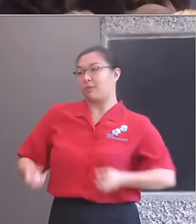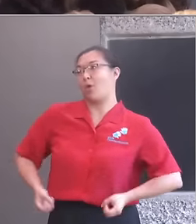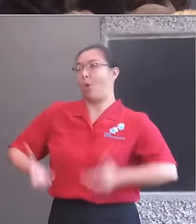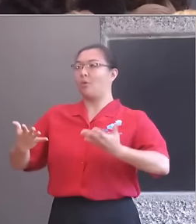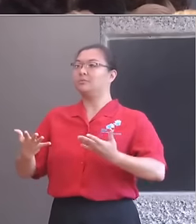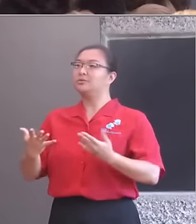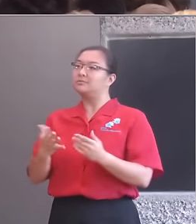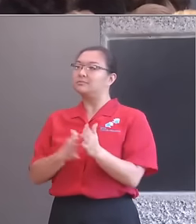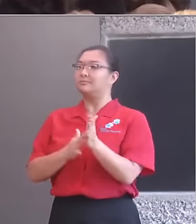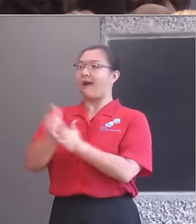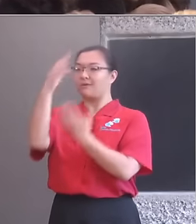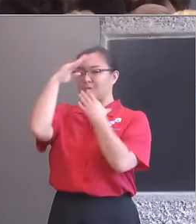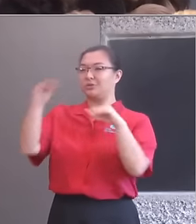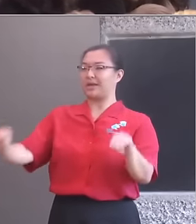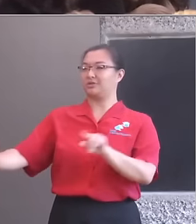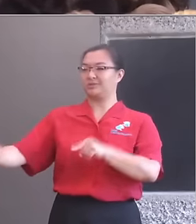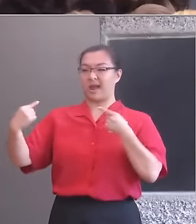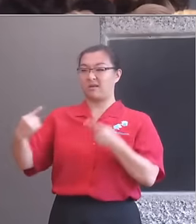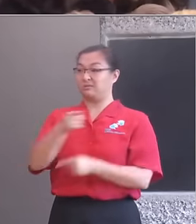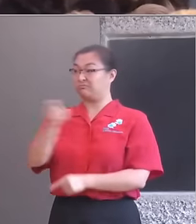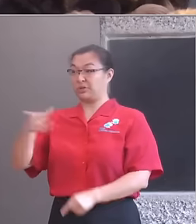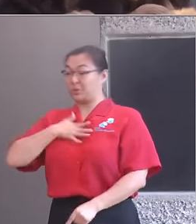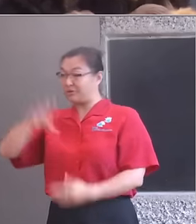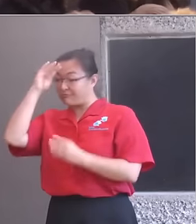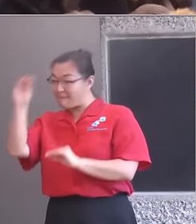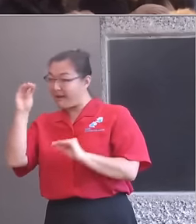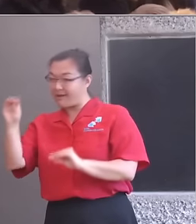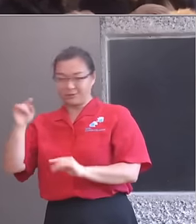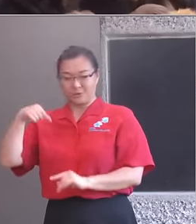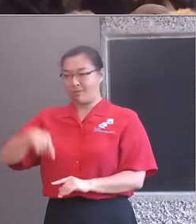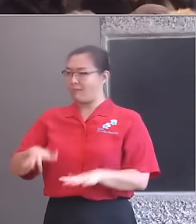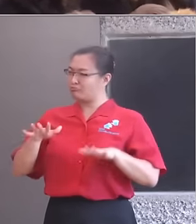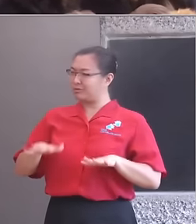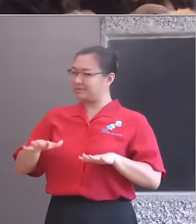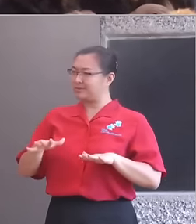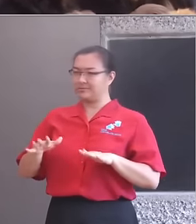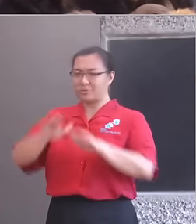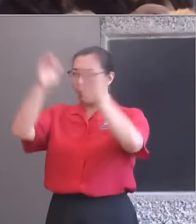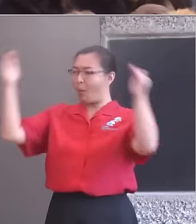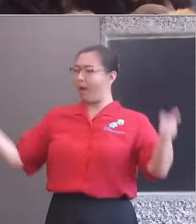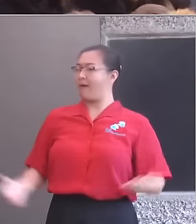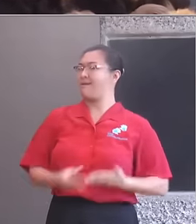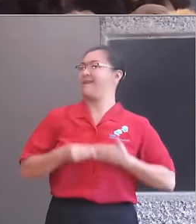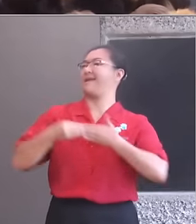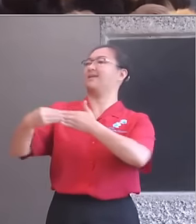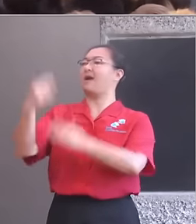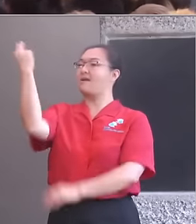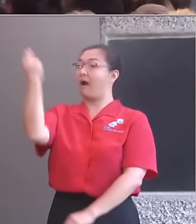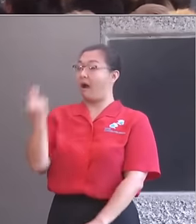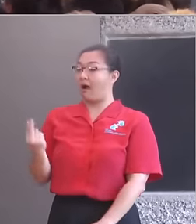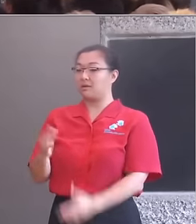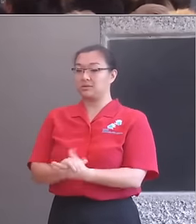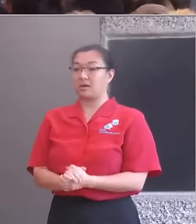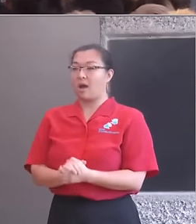needs to be reminded that Britain is a world leader in culture and the arts. The new book by the